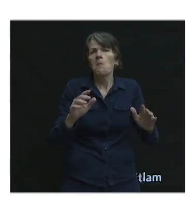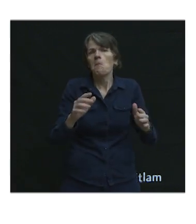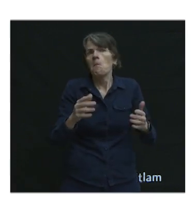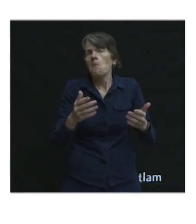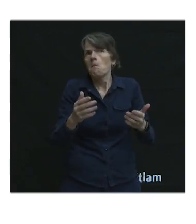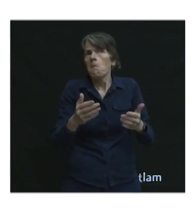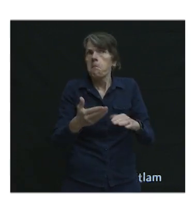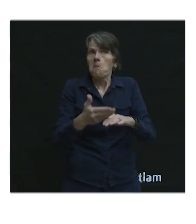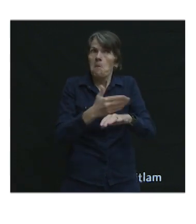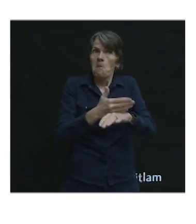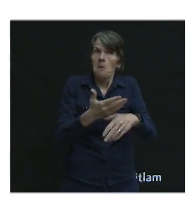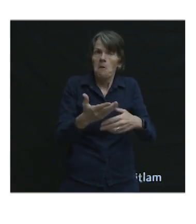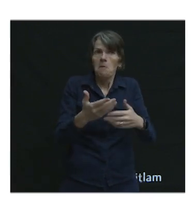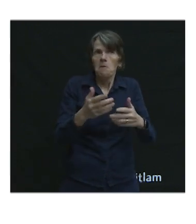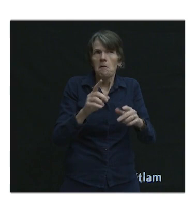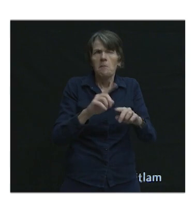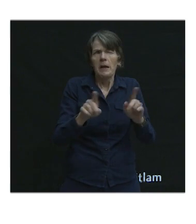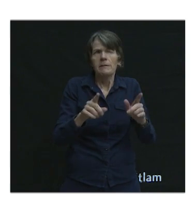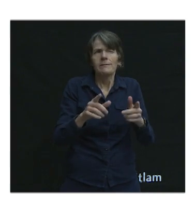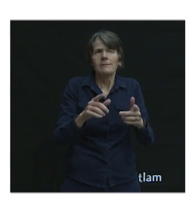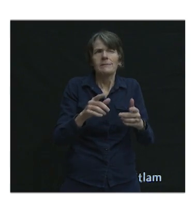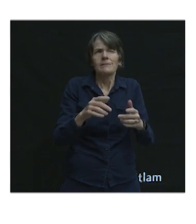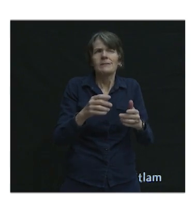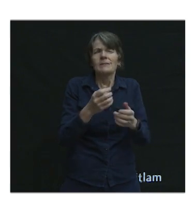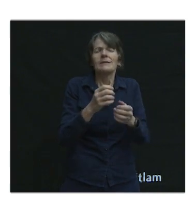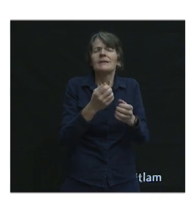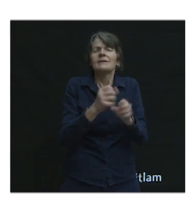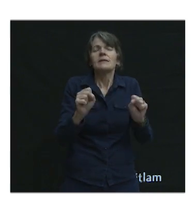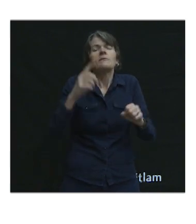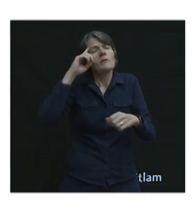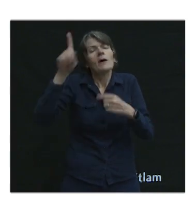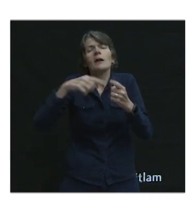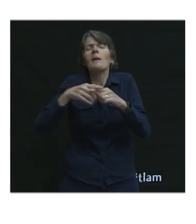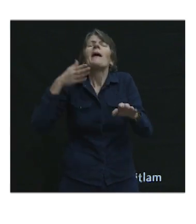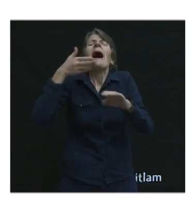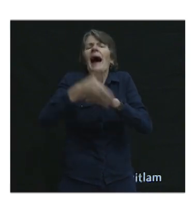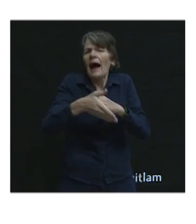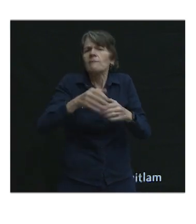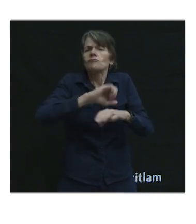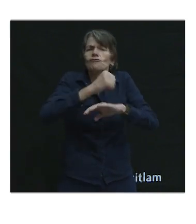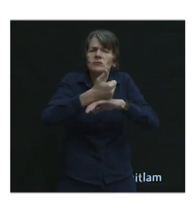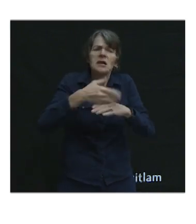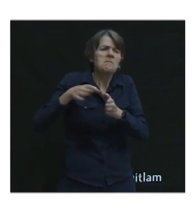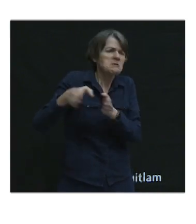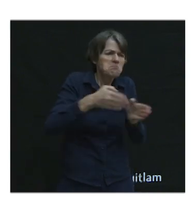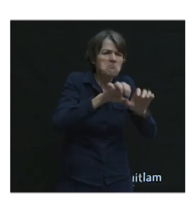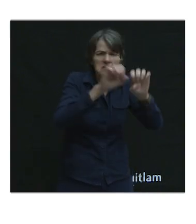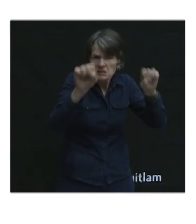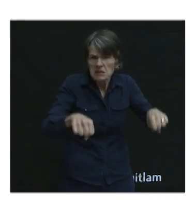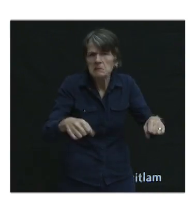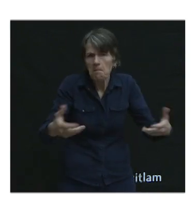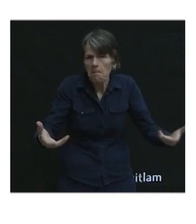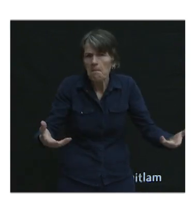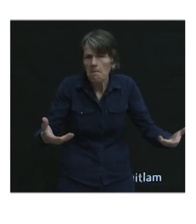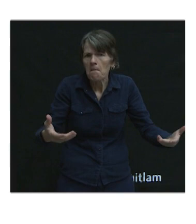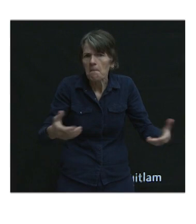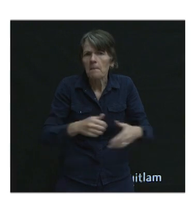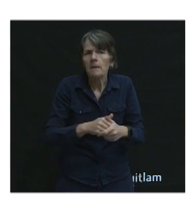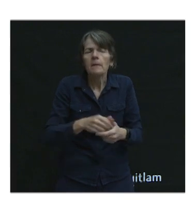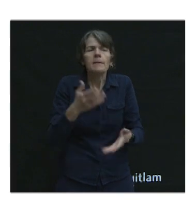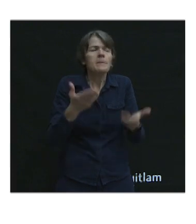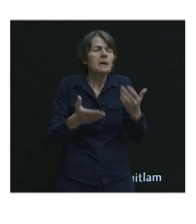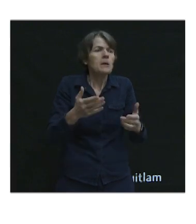after decisions had been made about the road system or the transportation system, maybe